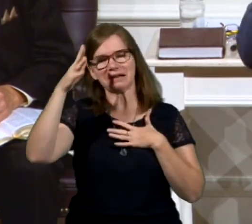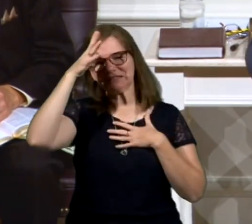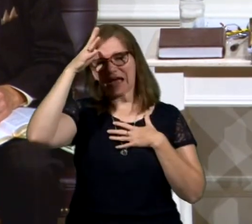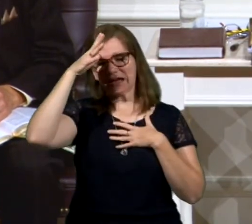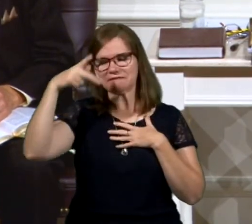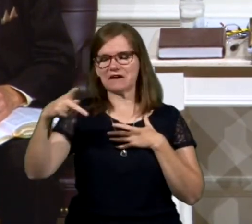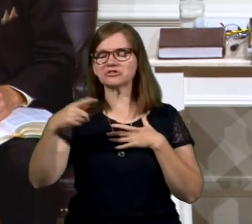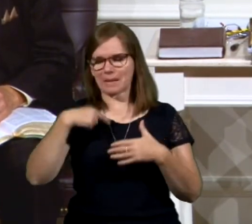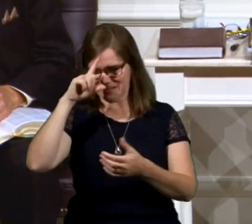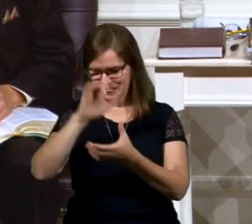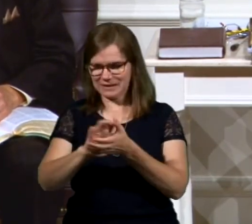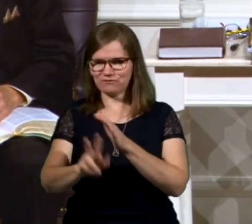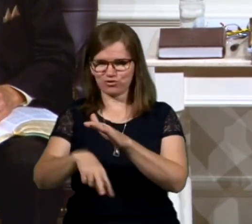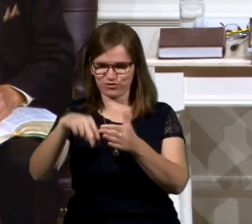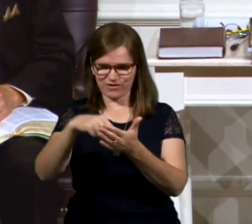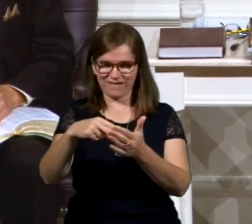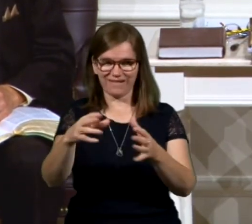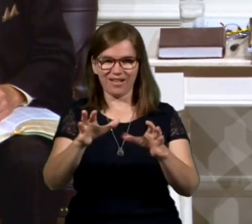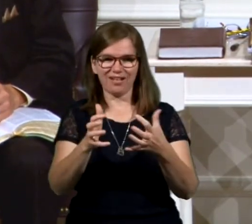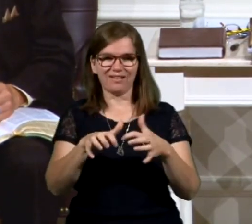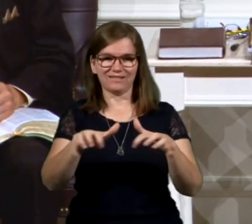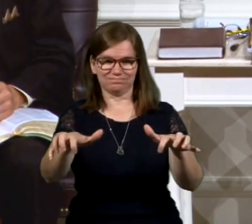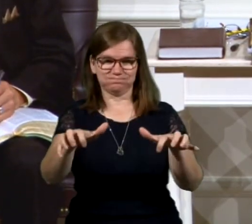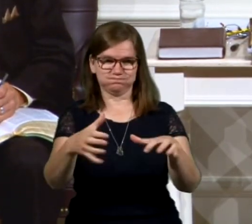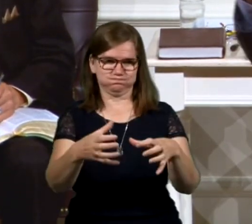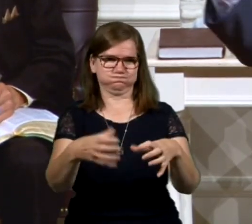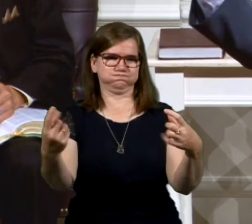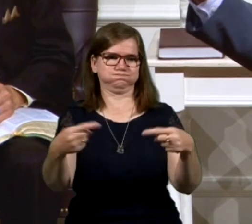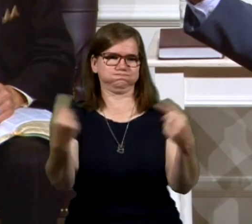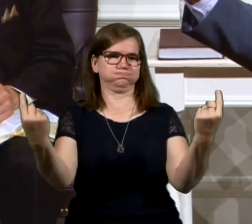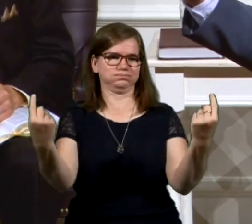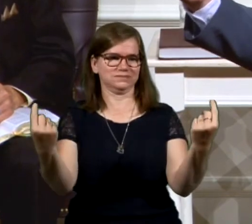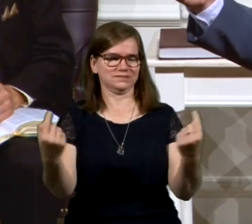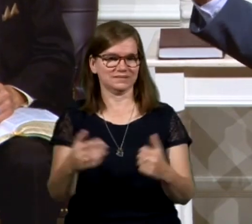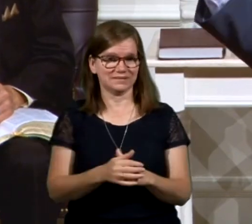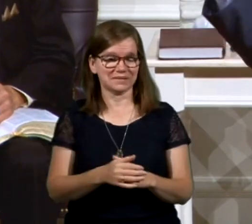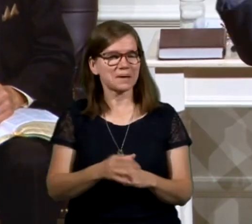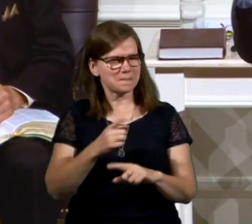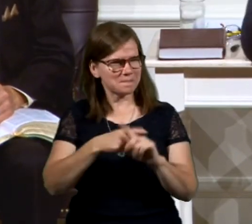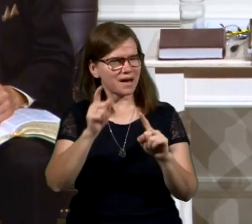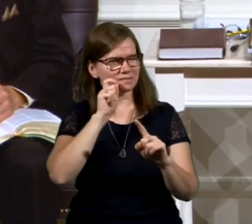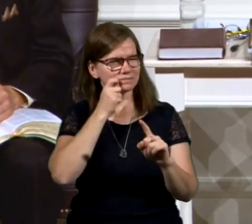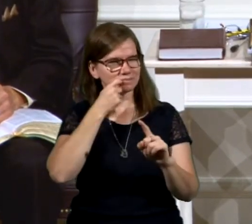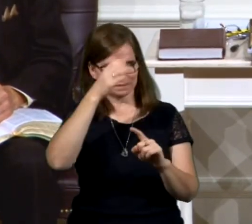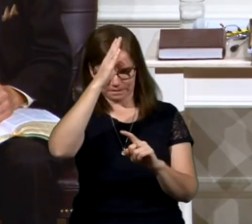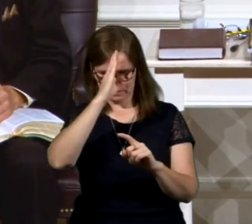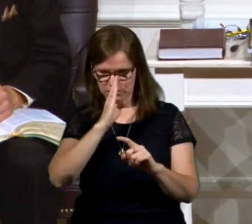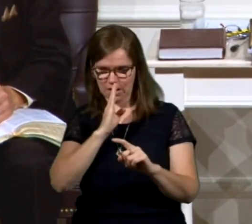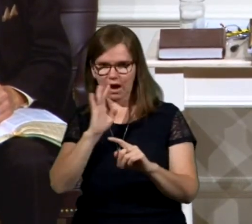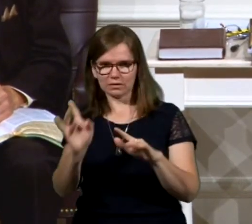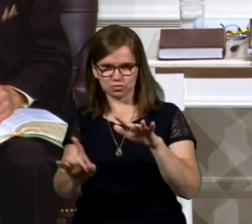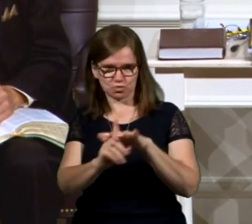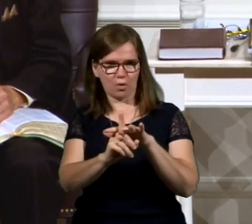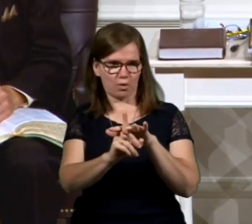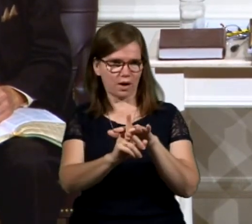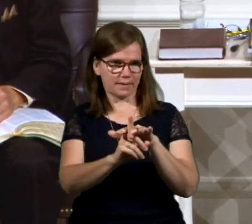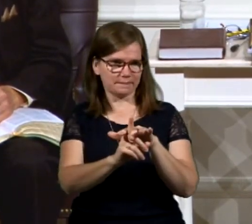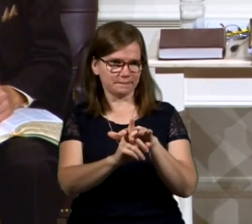I believe in the resurrection, and divided an audience. But it's kind of neat to me to see the providence of God showing up.